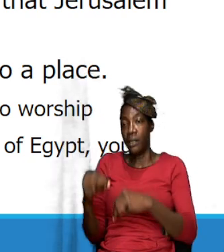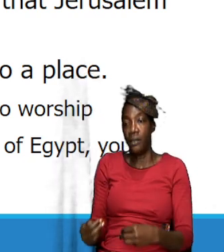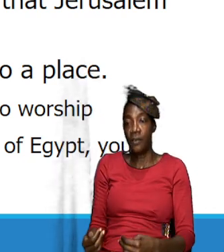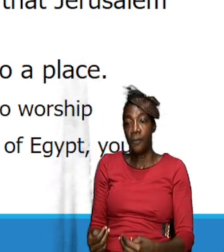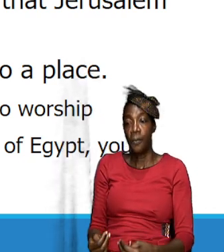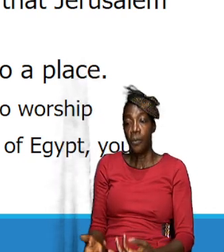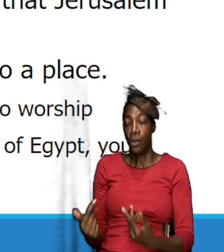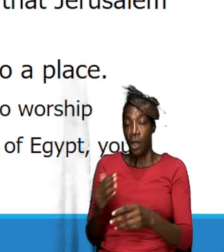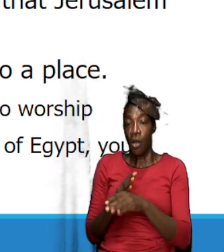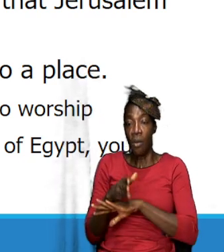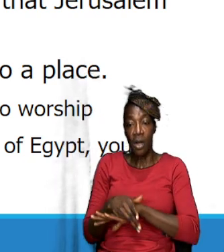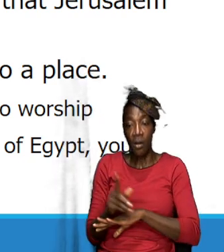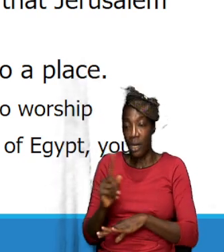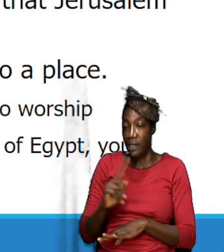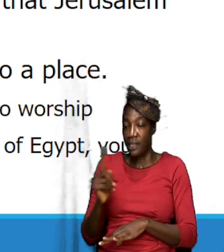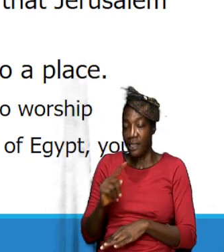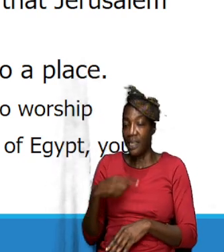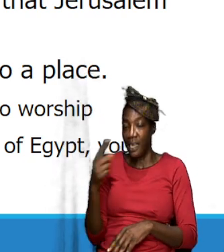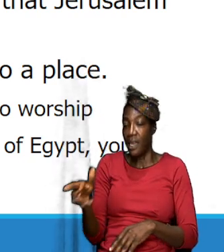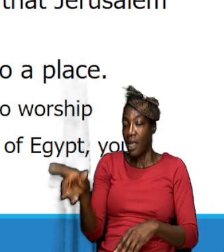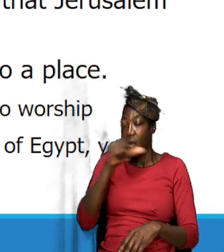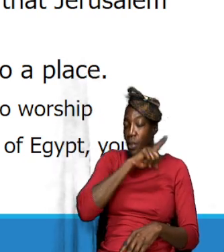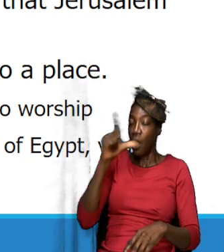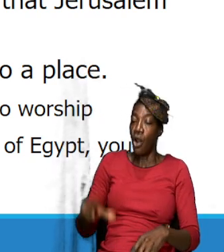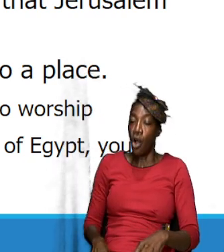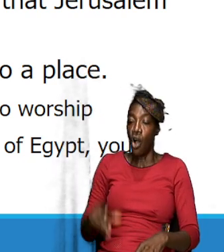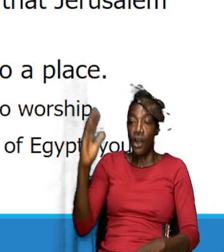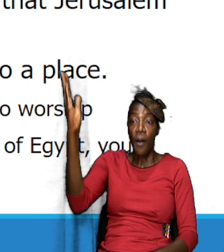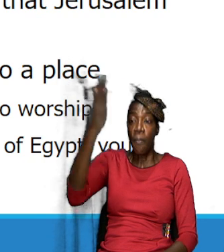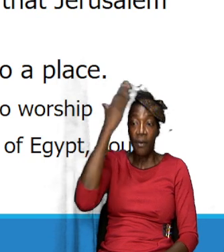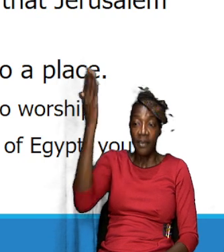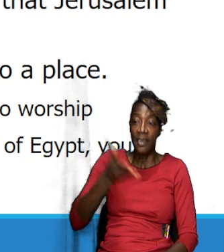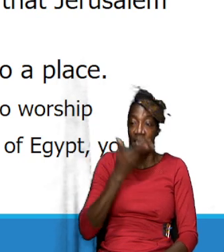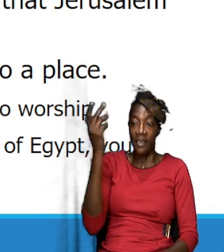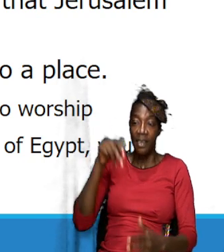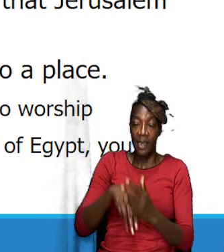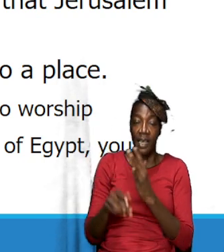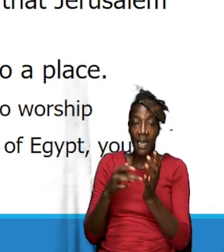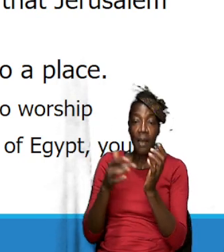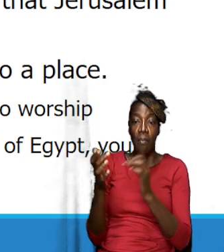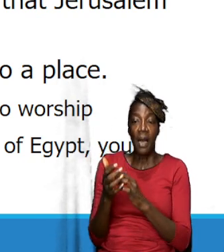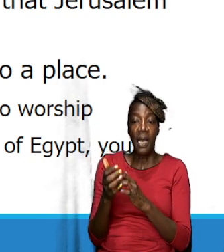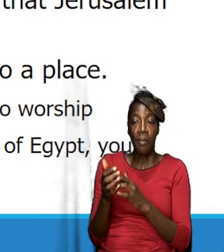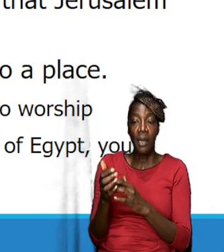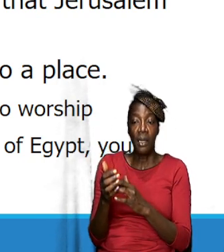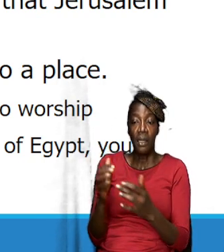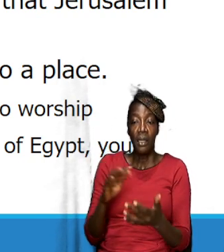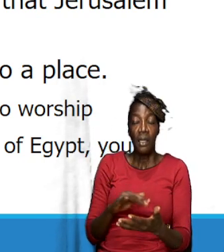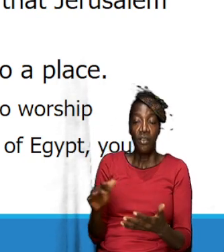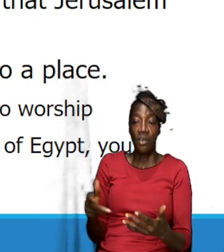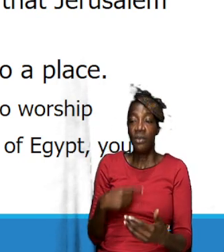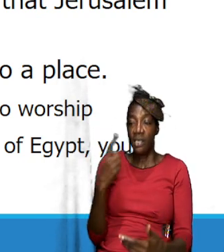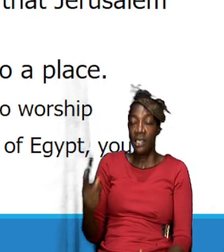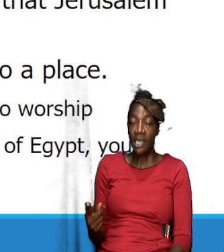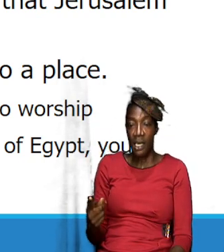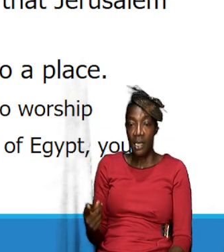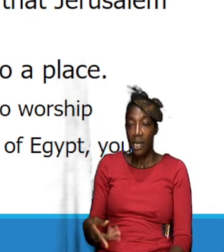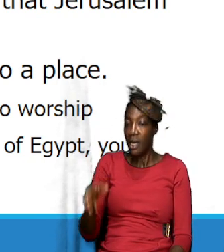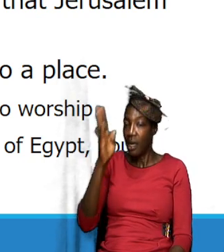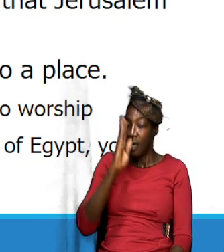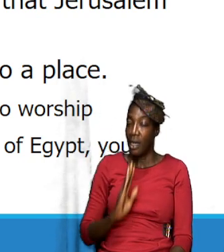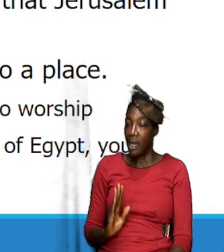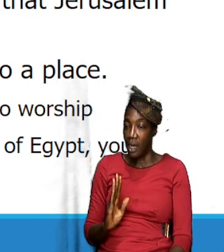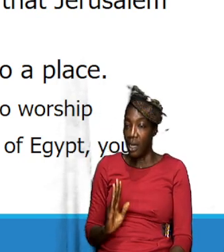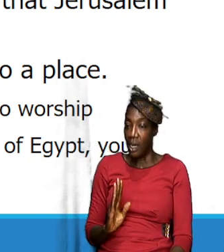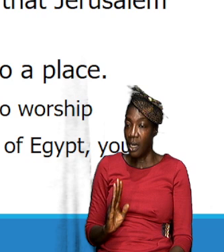it is said that the Lord presents there in fact in the Bible there is even a scripture that person said that God was